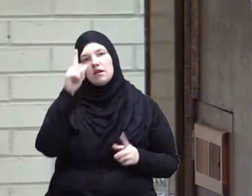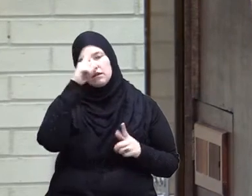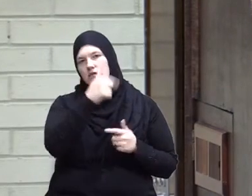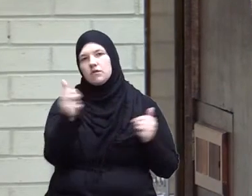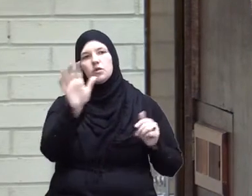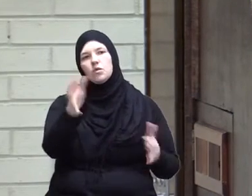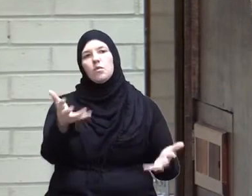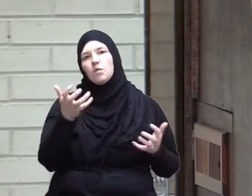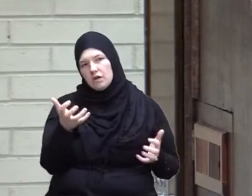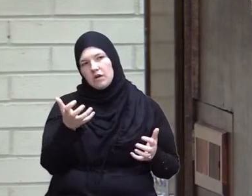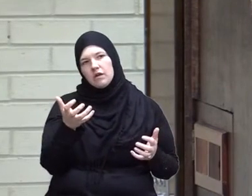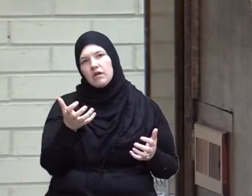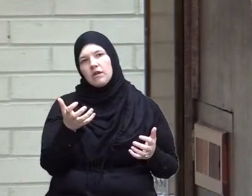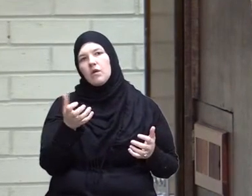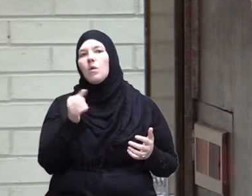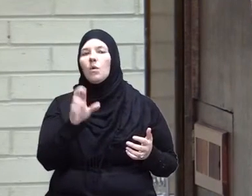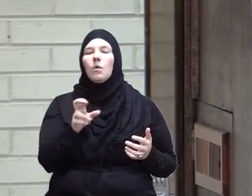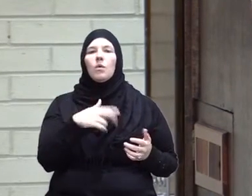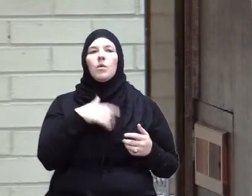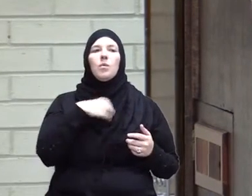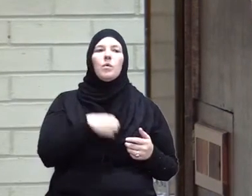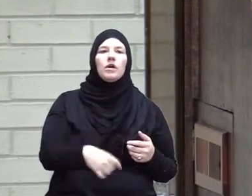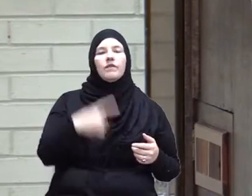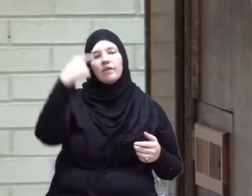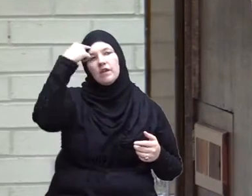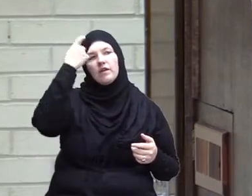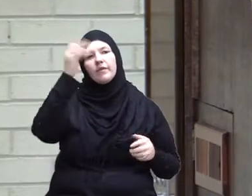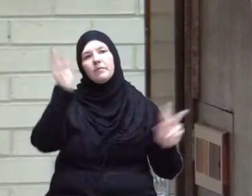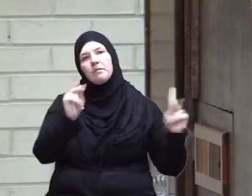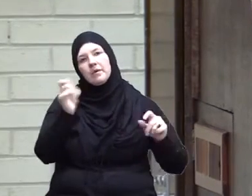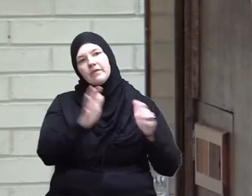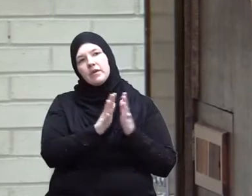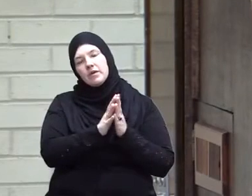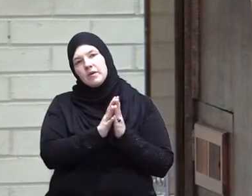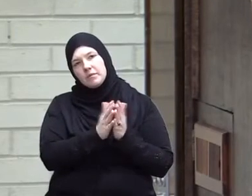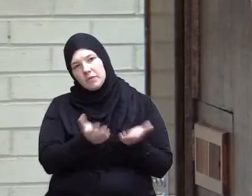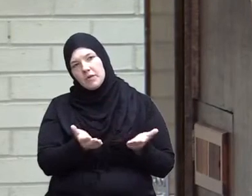your wishful thinking or the wishful thinking of the people of the book